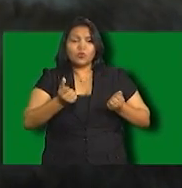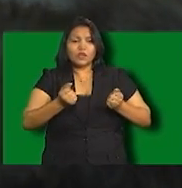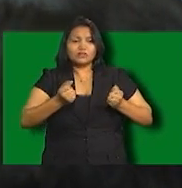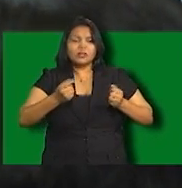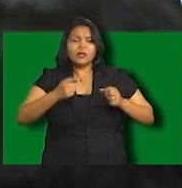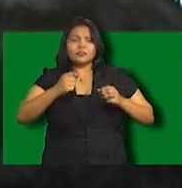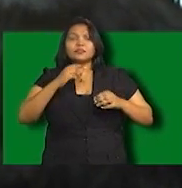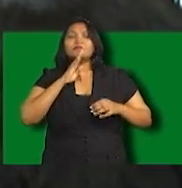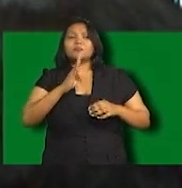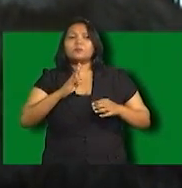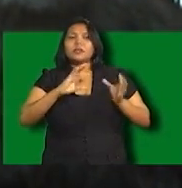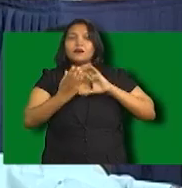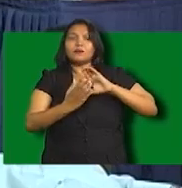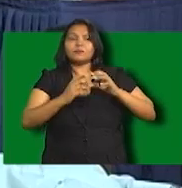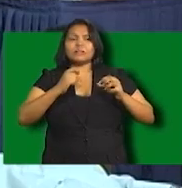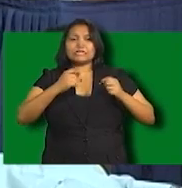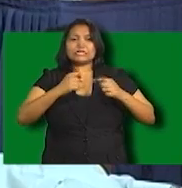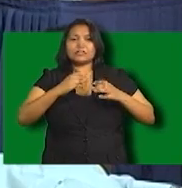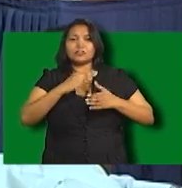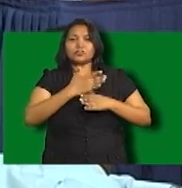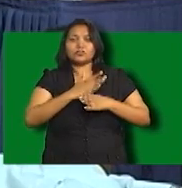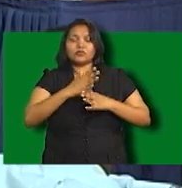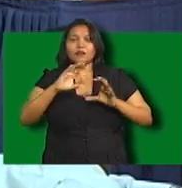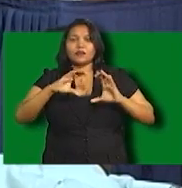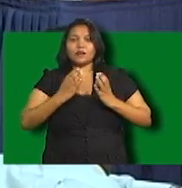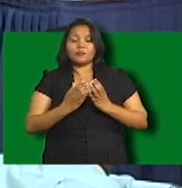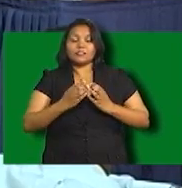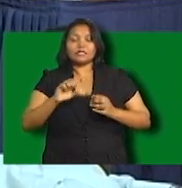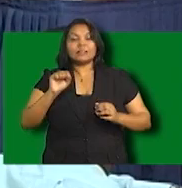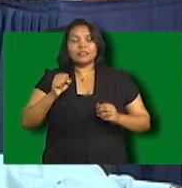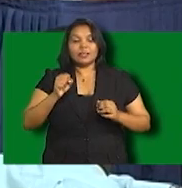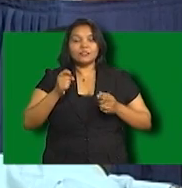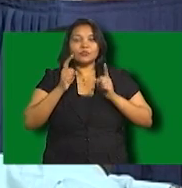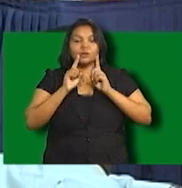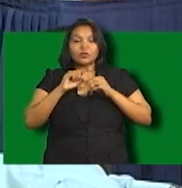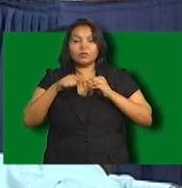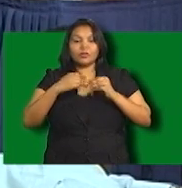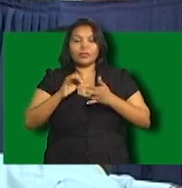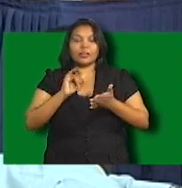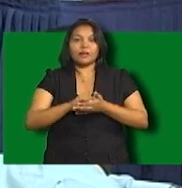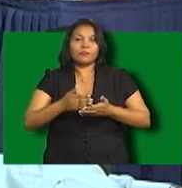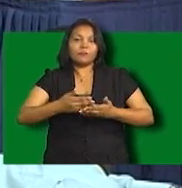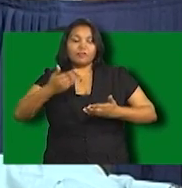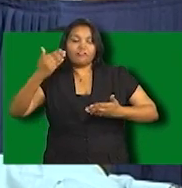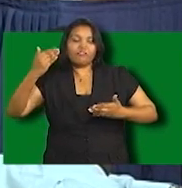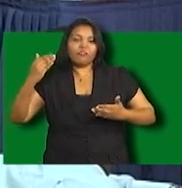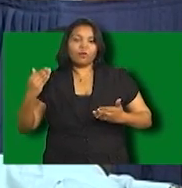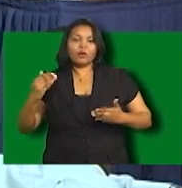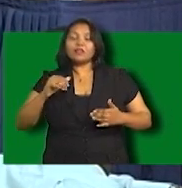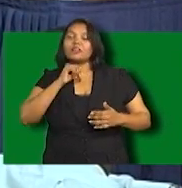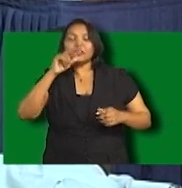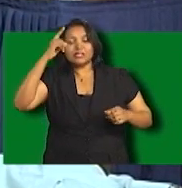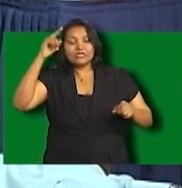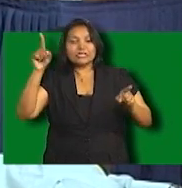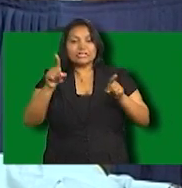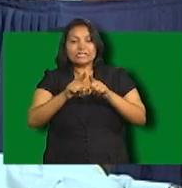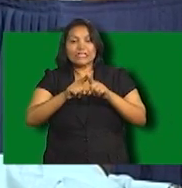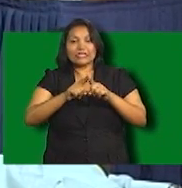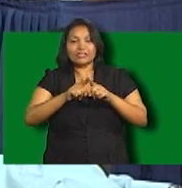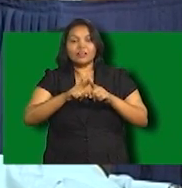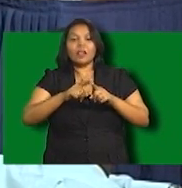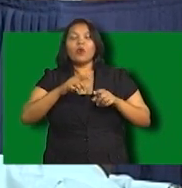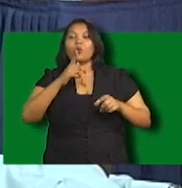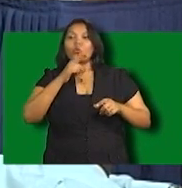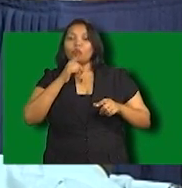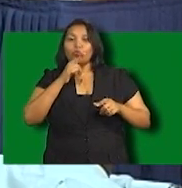distributors as well. I did mention that is a possibility we haven't fully looked at the issue in terms